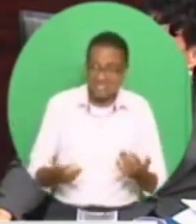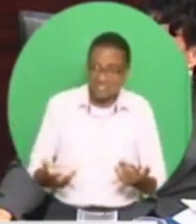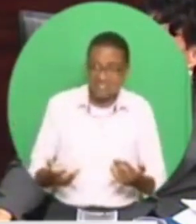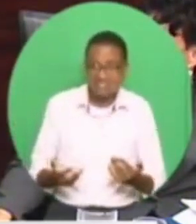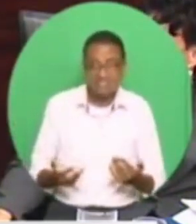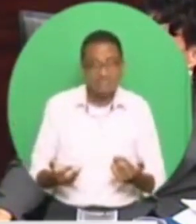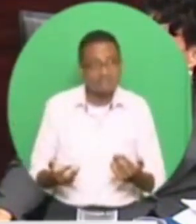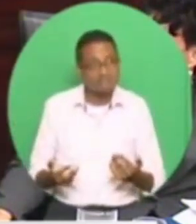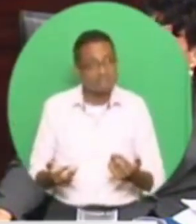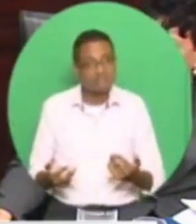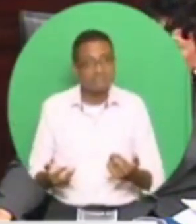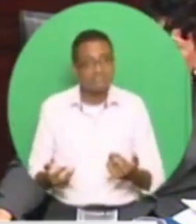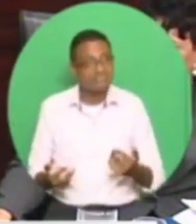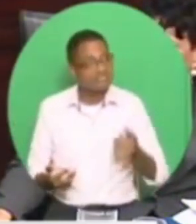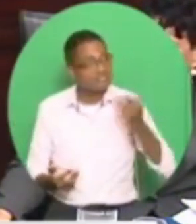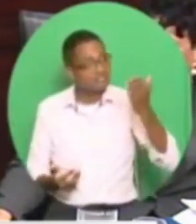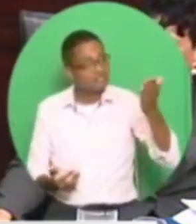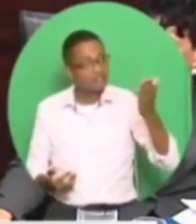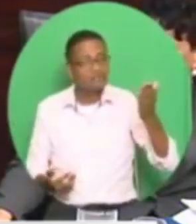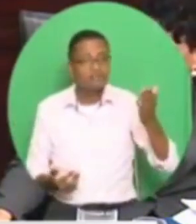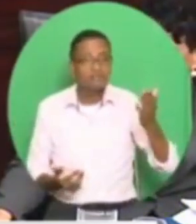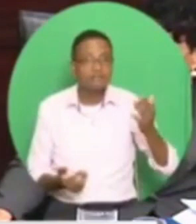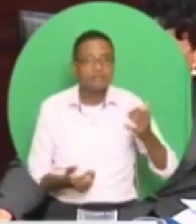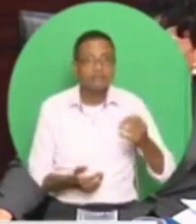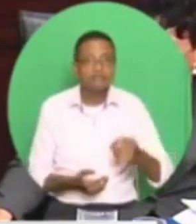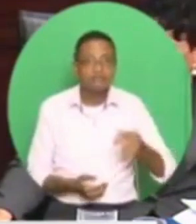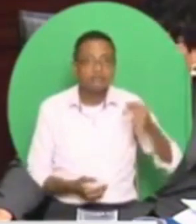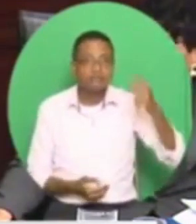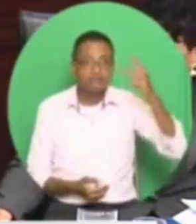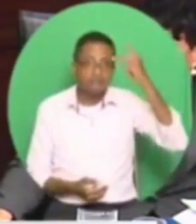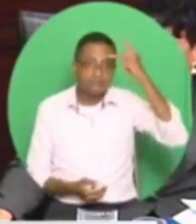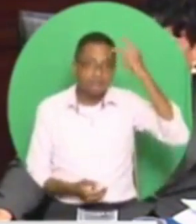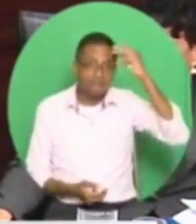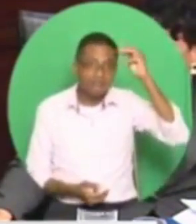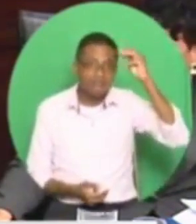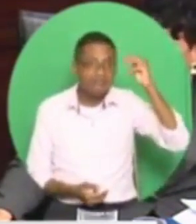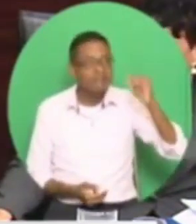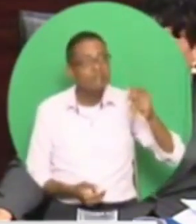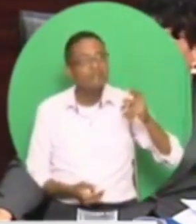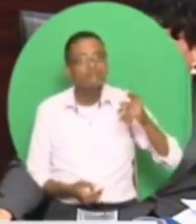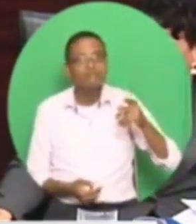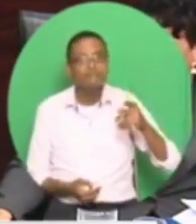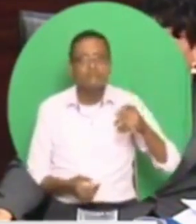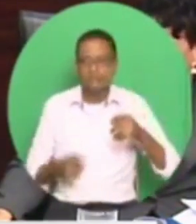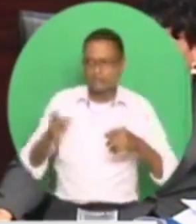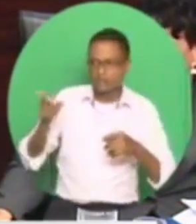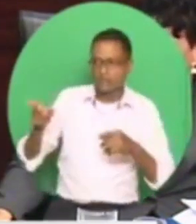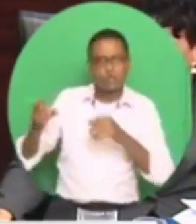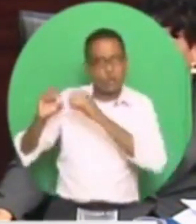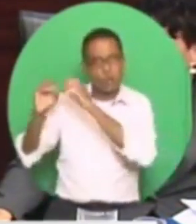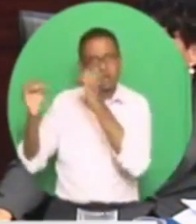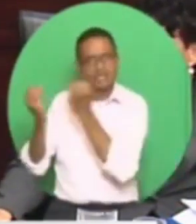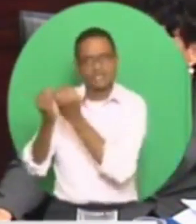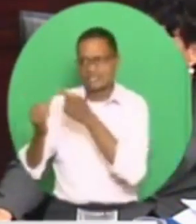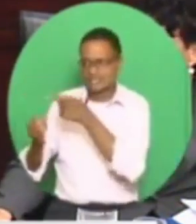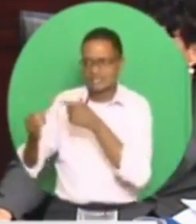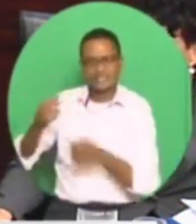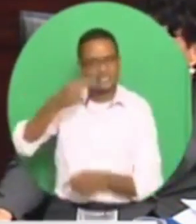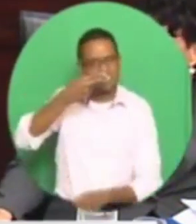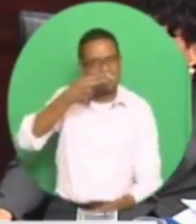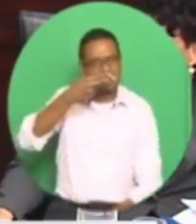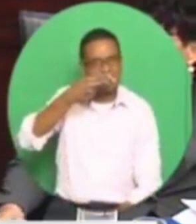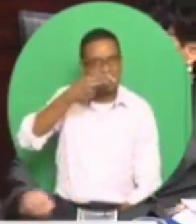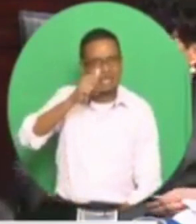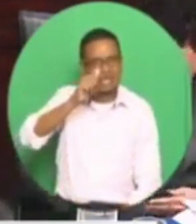so on, they have actually taken over the role of Habitat for Humanity. Habitat for Humanity is a great organization that builds a few houses every year